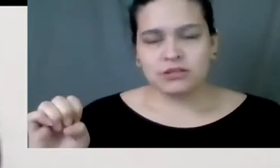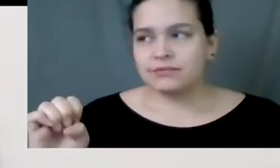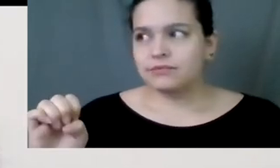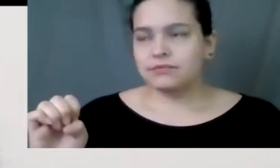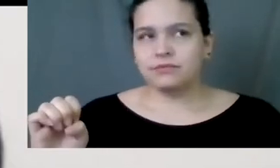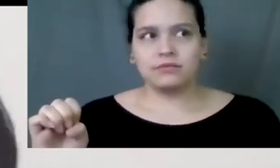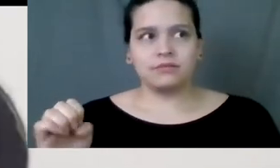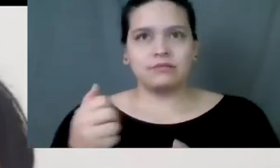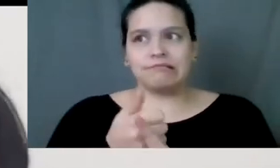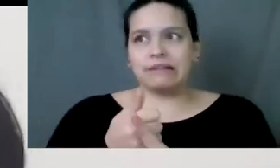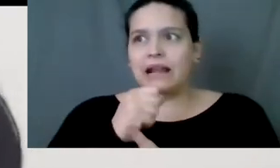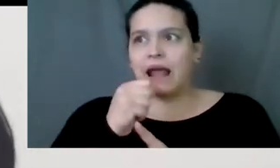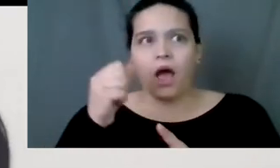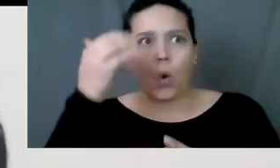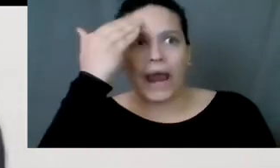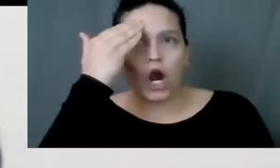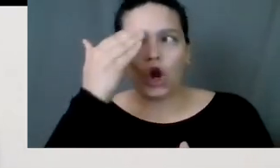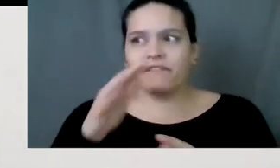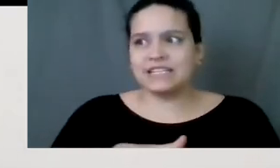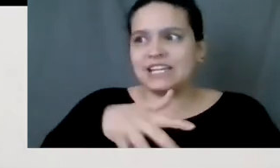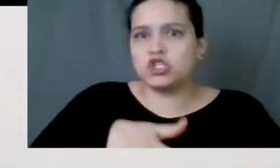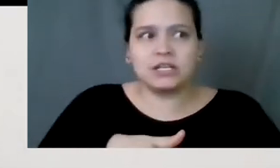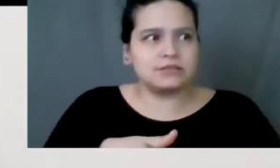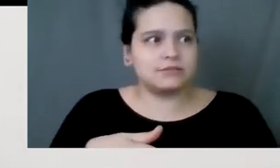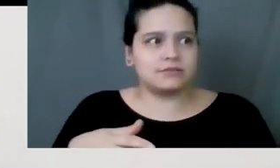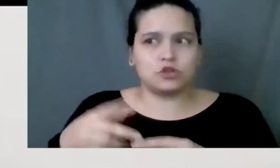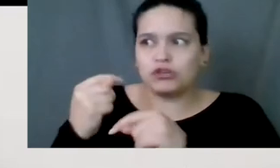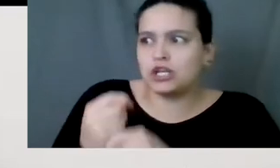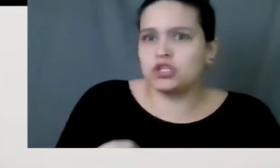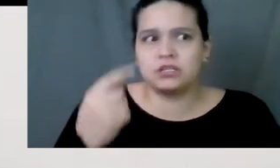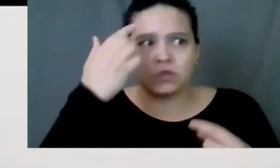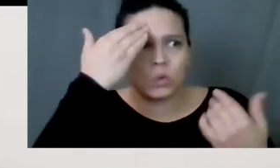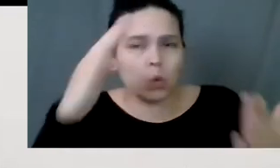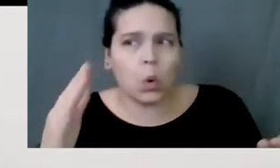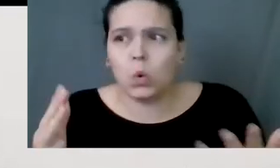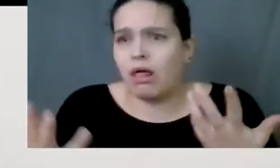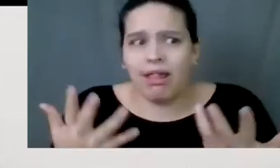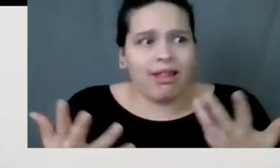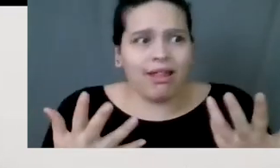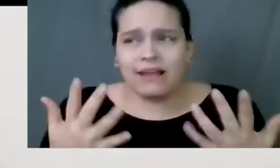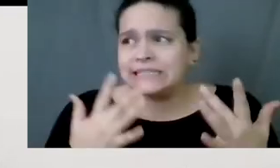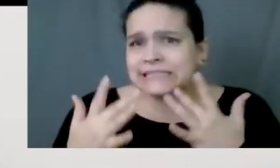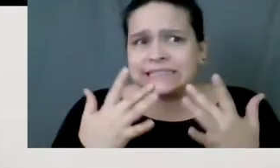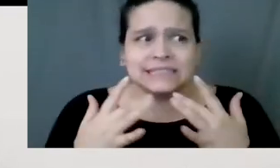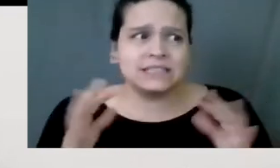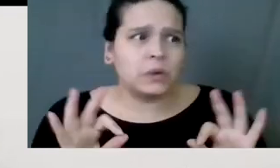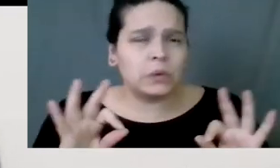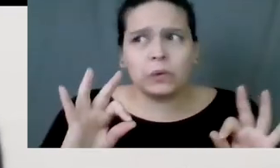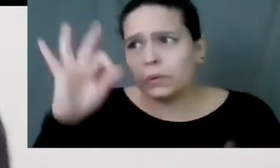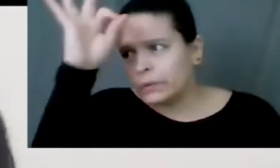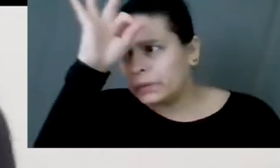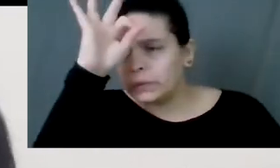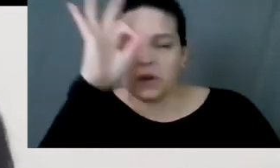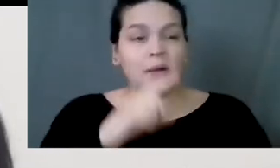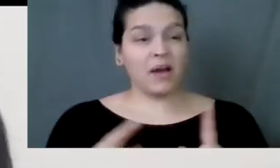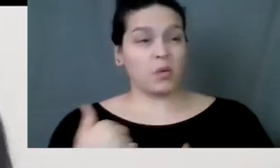that heritage or and don't identify as such. But we were able to visit our community at any